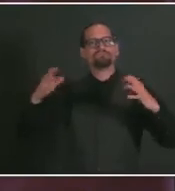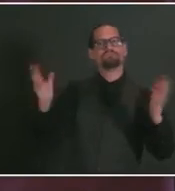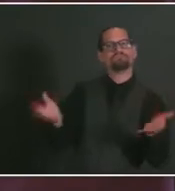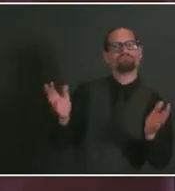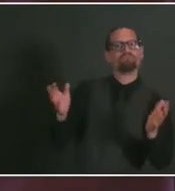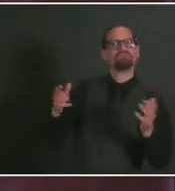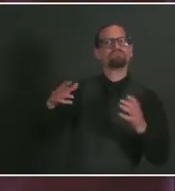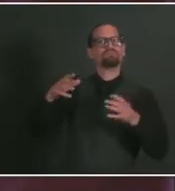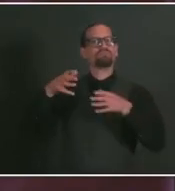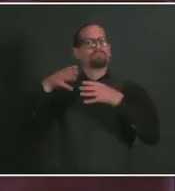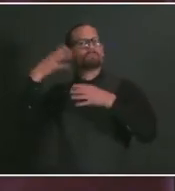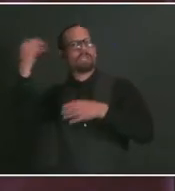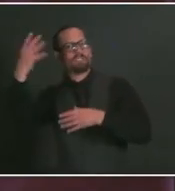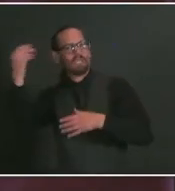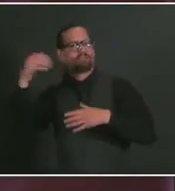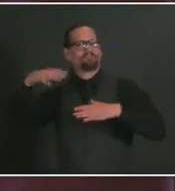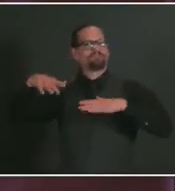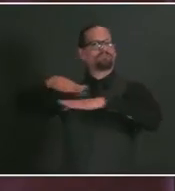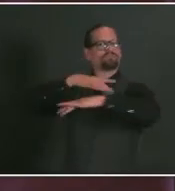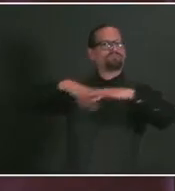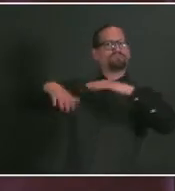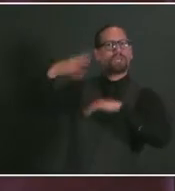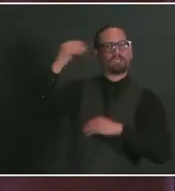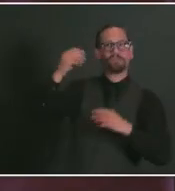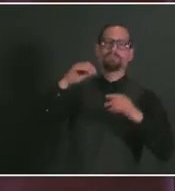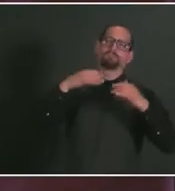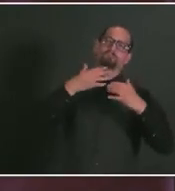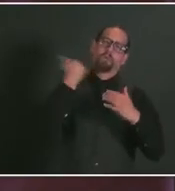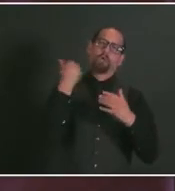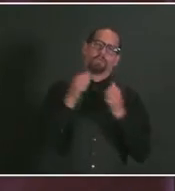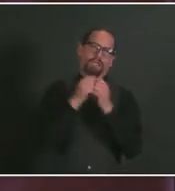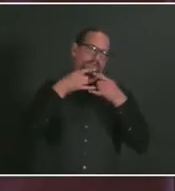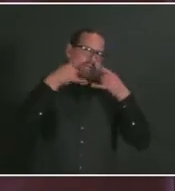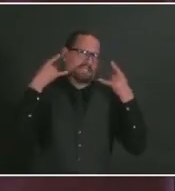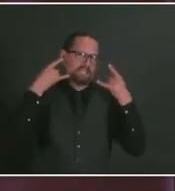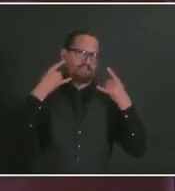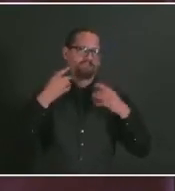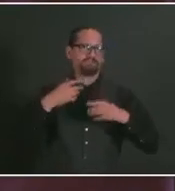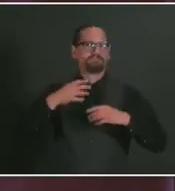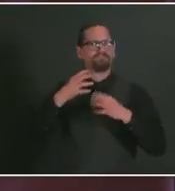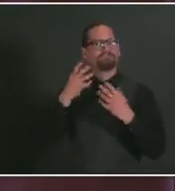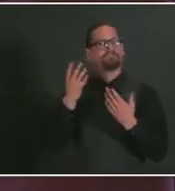that's one of the greatest gifts that you can give to them, to your mom, your grandma, or whoever the special mother is in your life.